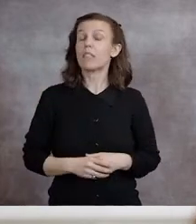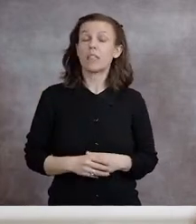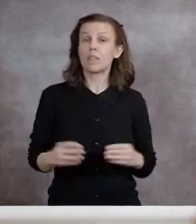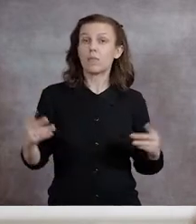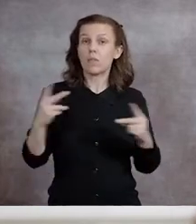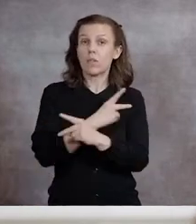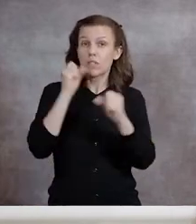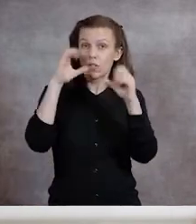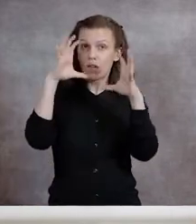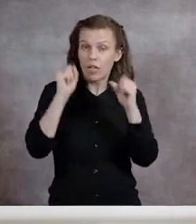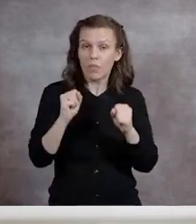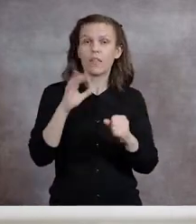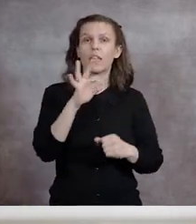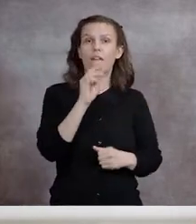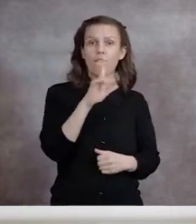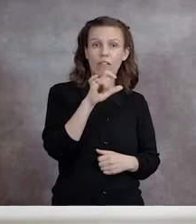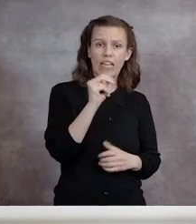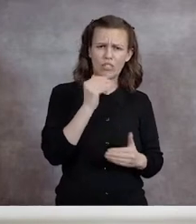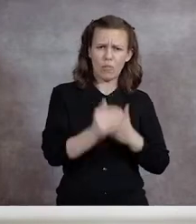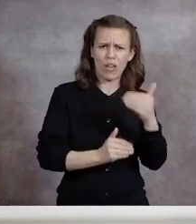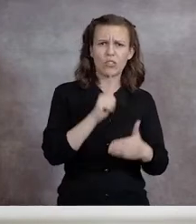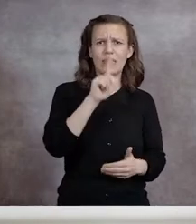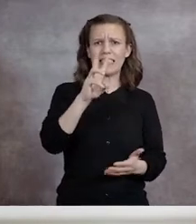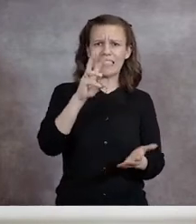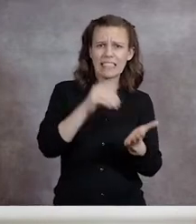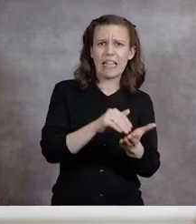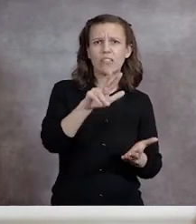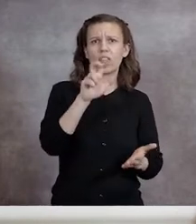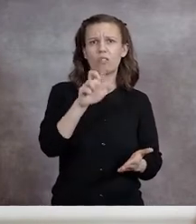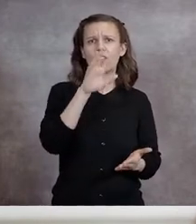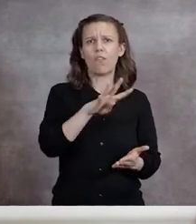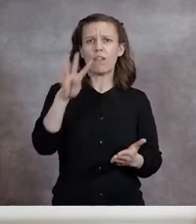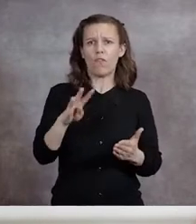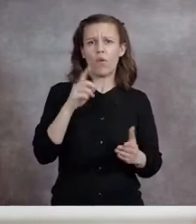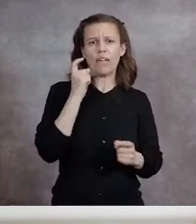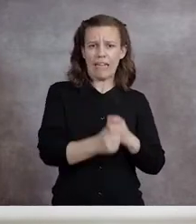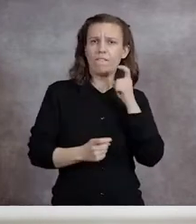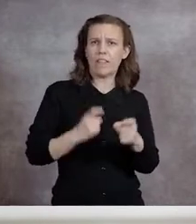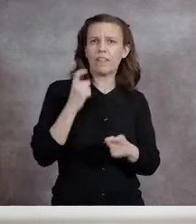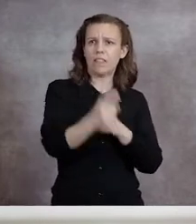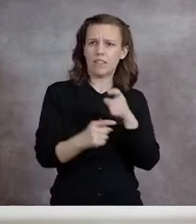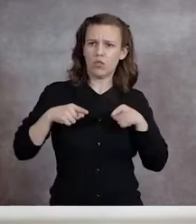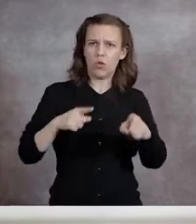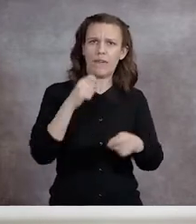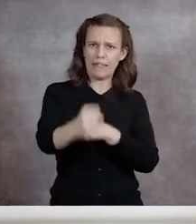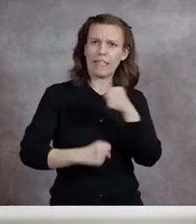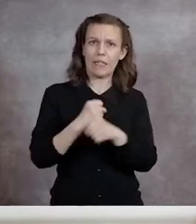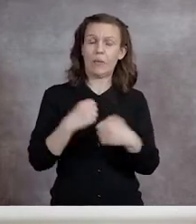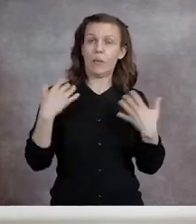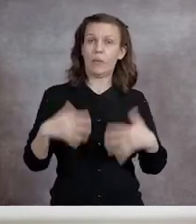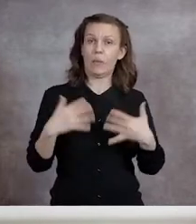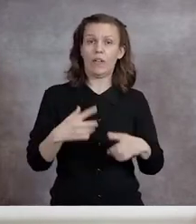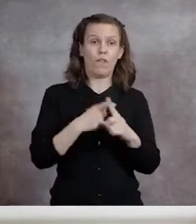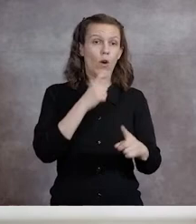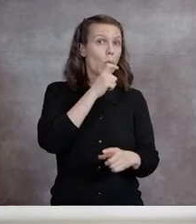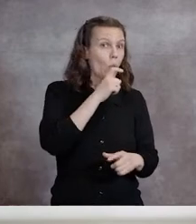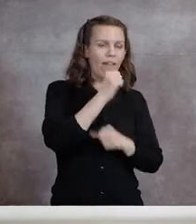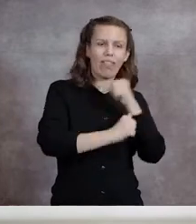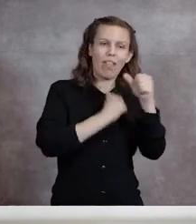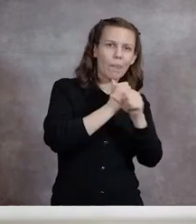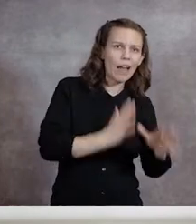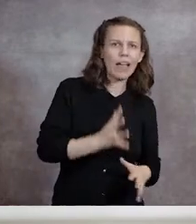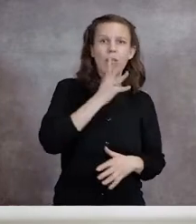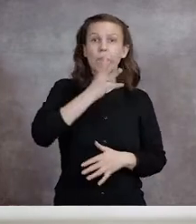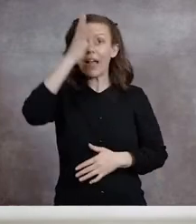our foundation processed 26,344 donor gifts during the year. Gifts from alumni,